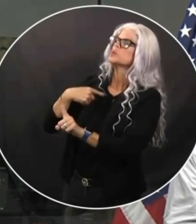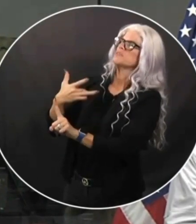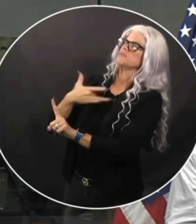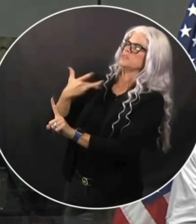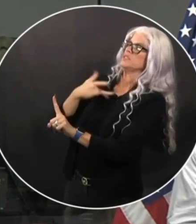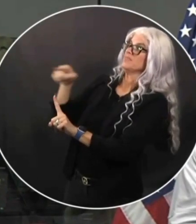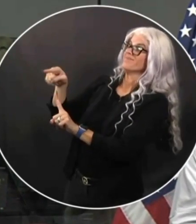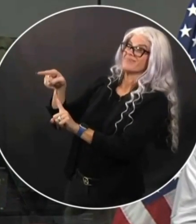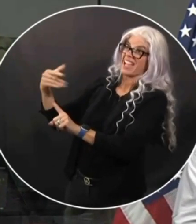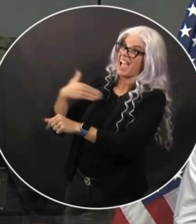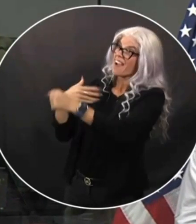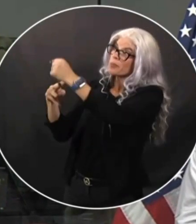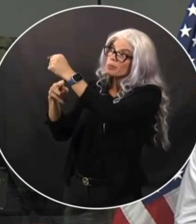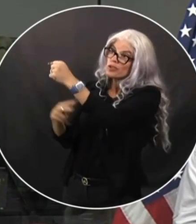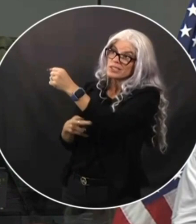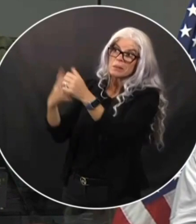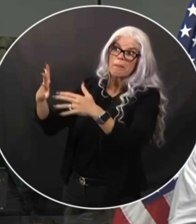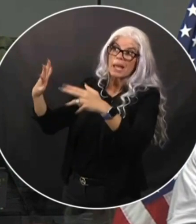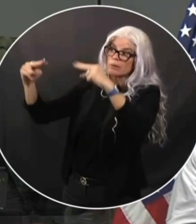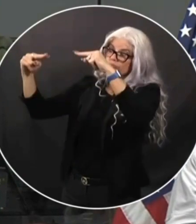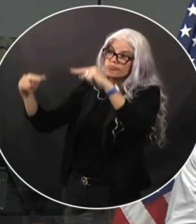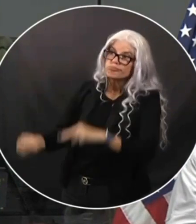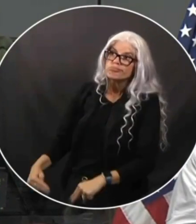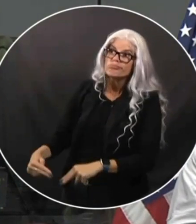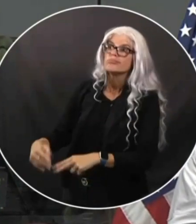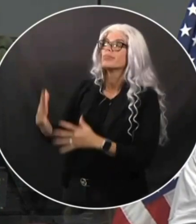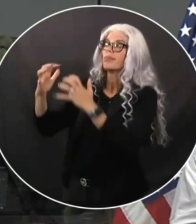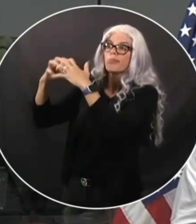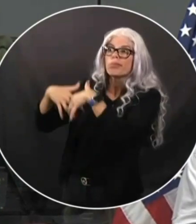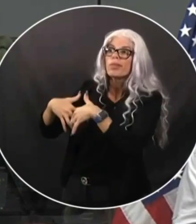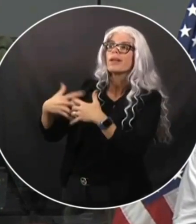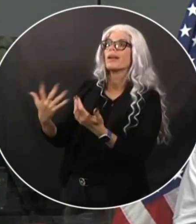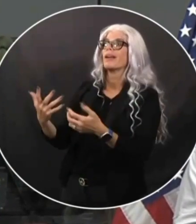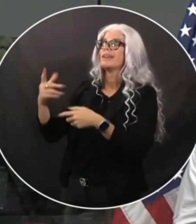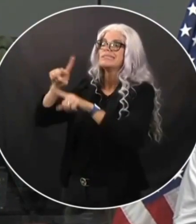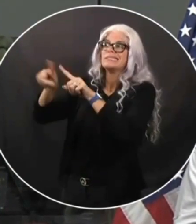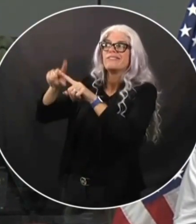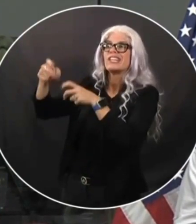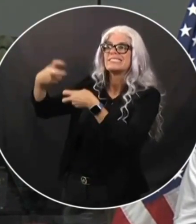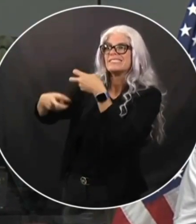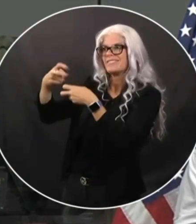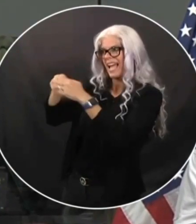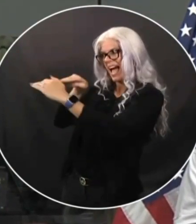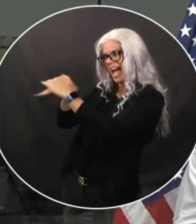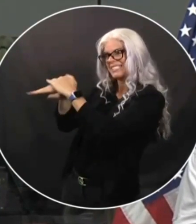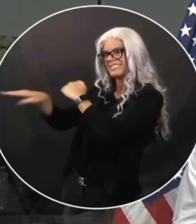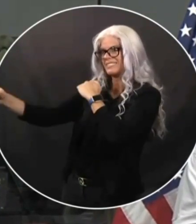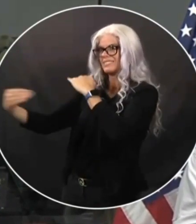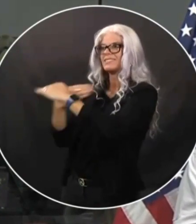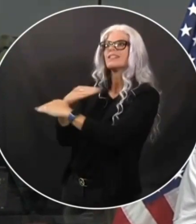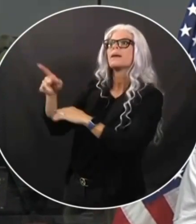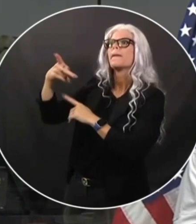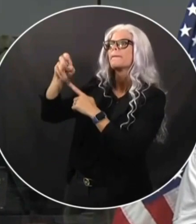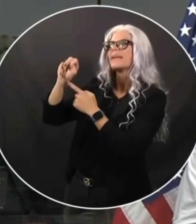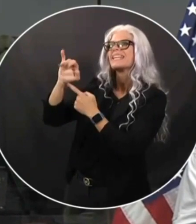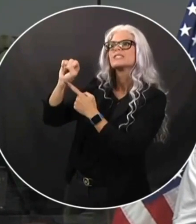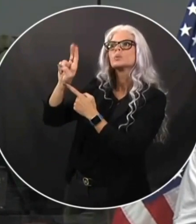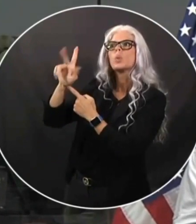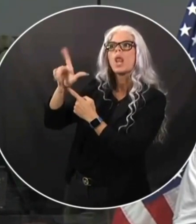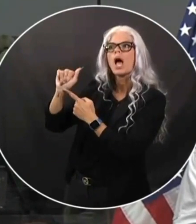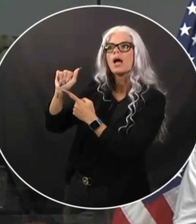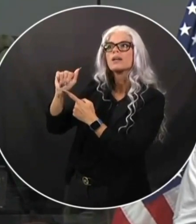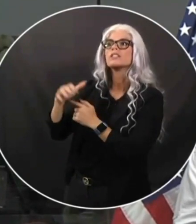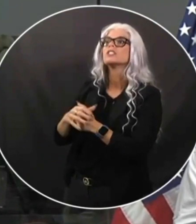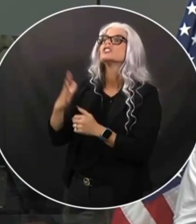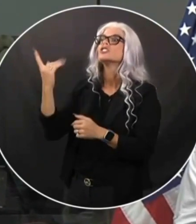out of commission and other difficulties and even accessing the peninsula, Kevin has Chinook helicopters and they will be bringing